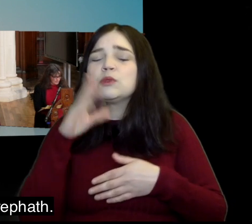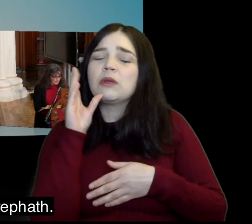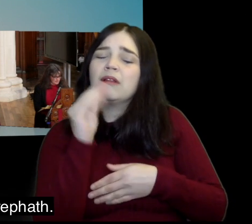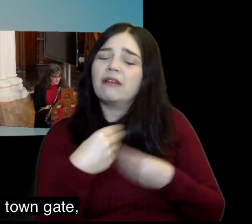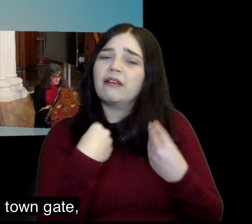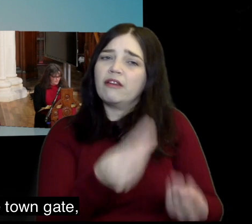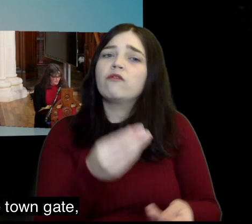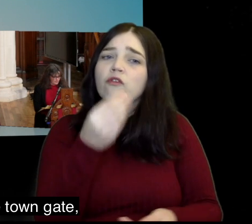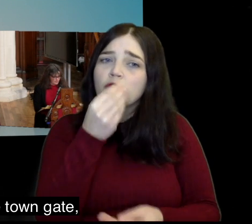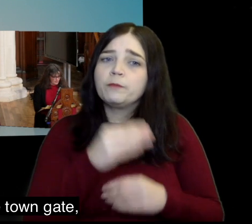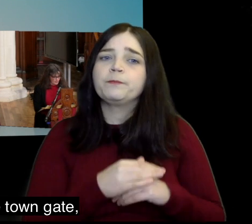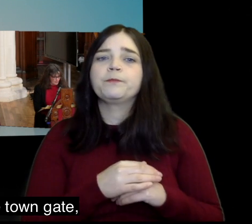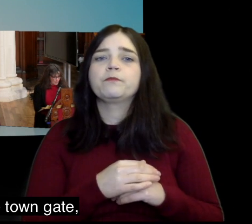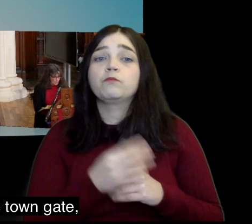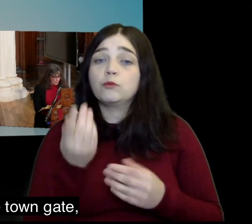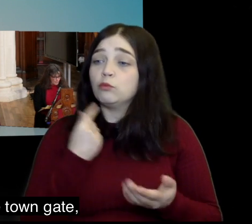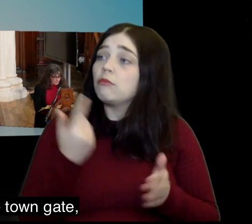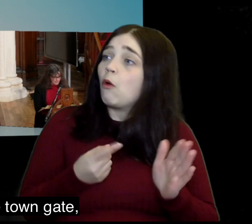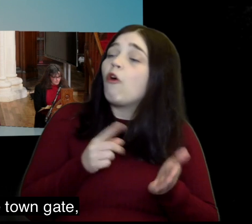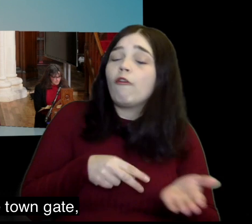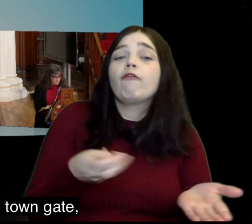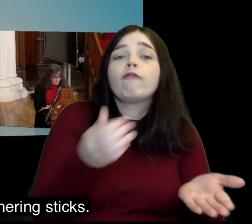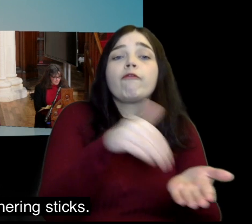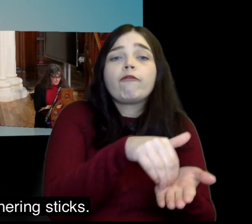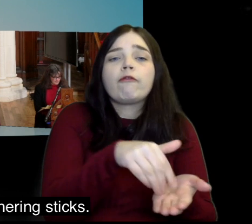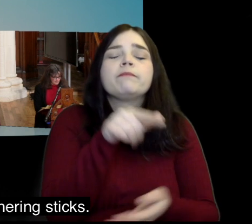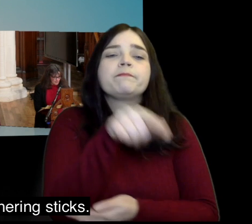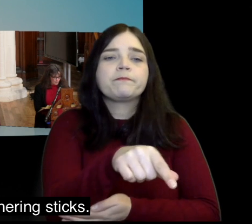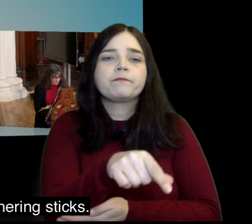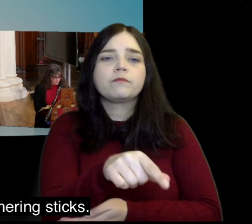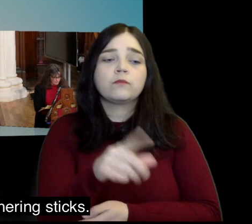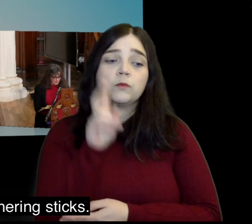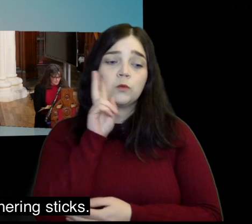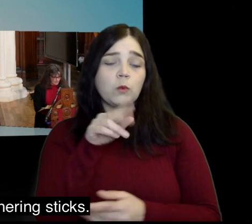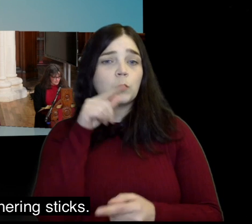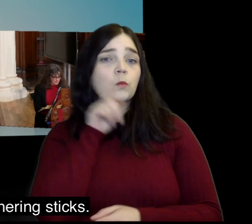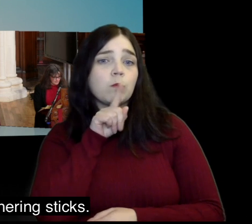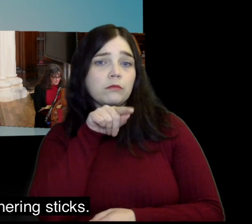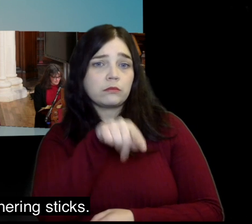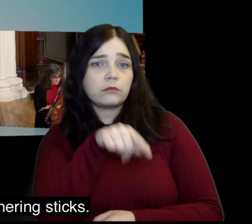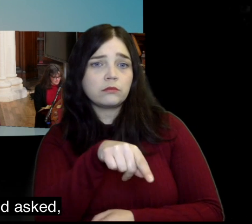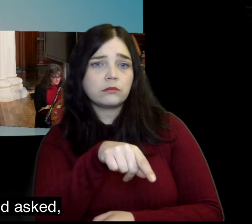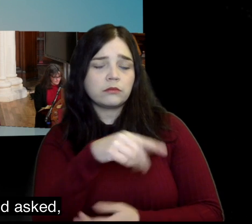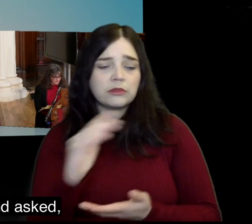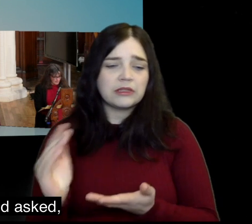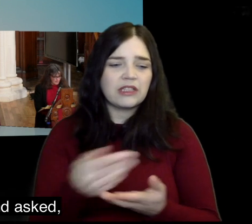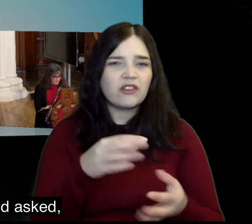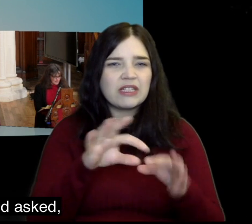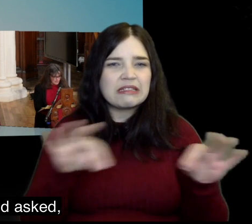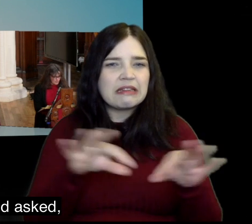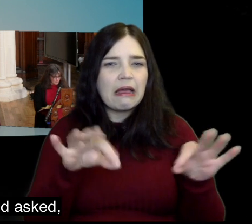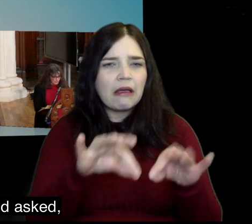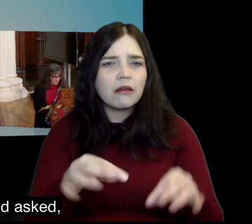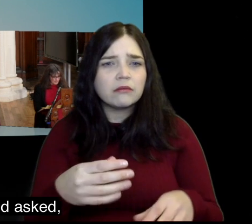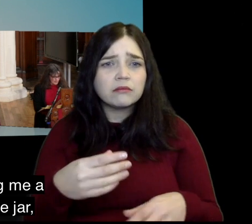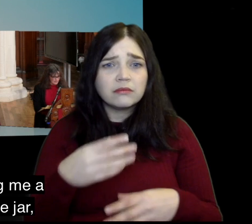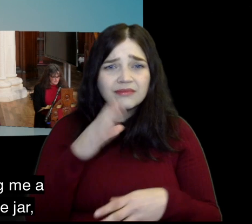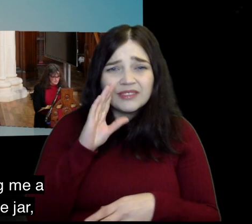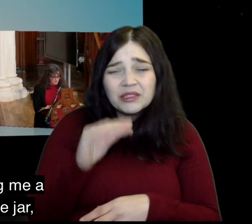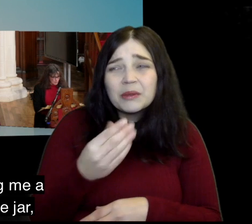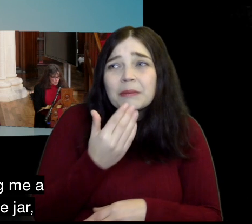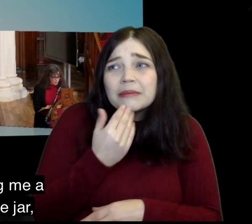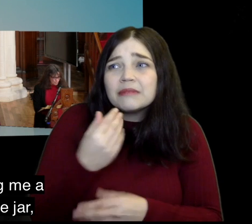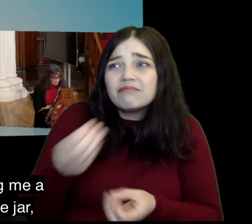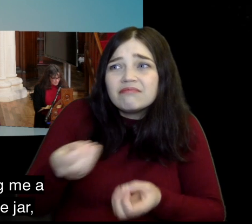So he went to Zarephath When he came to the town gate a widow was there gathering sticks He called to her and